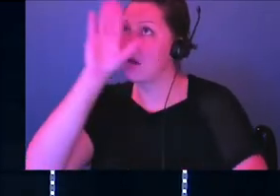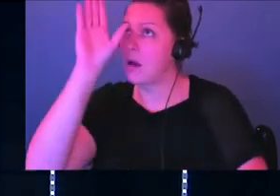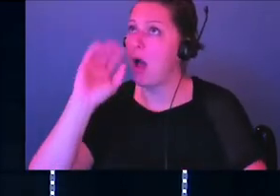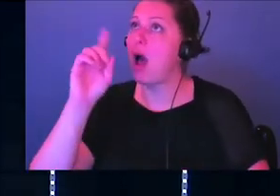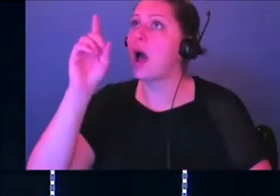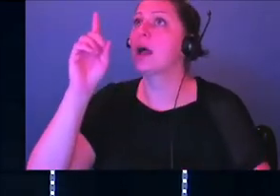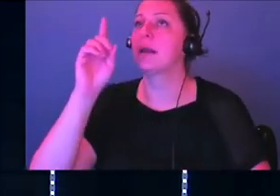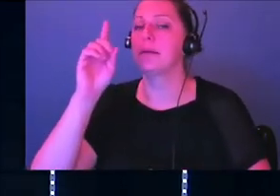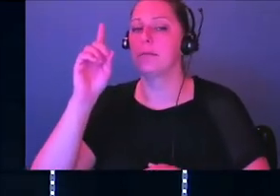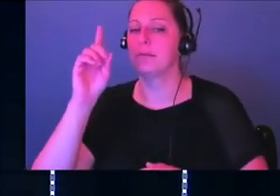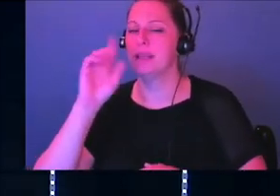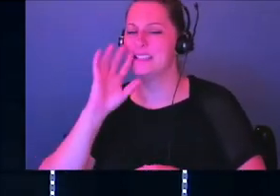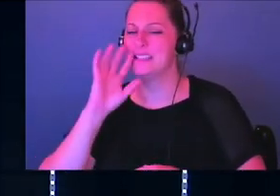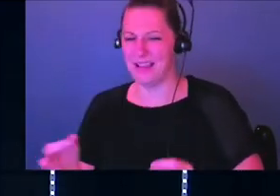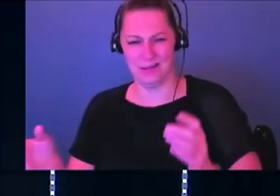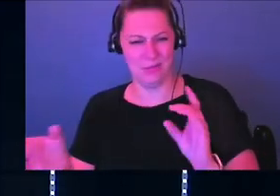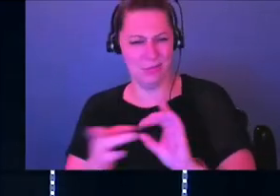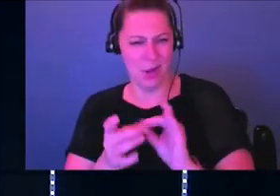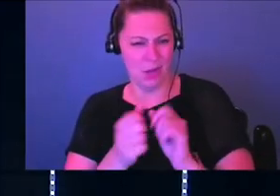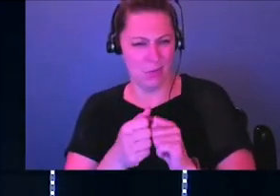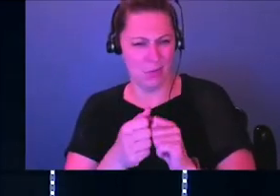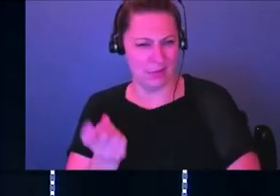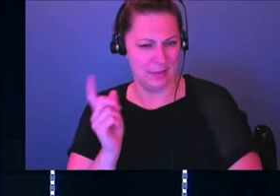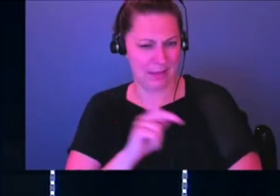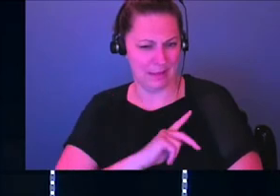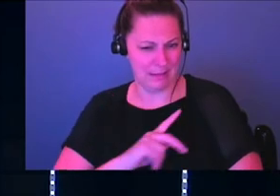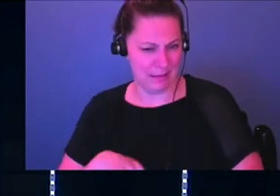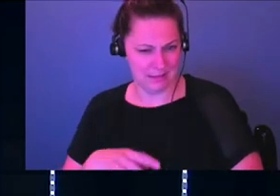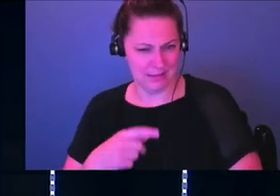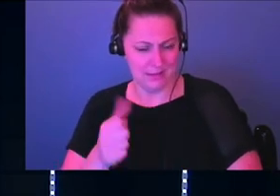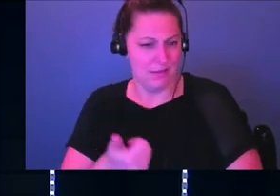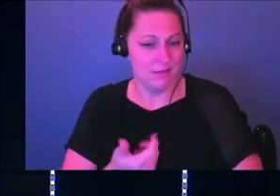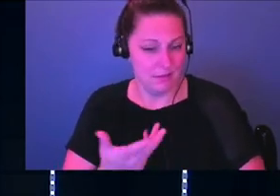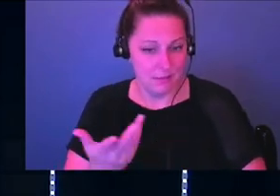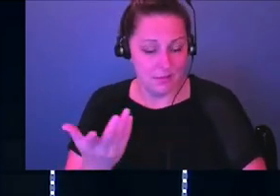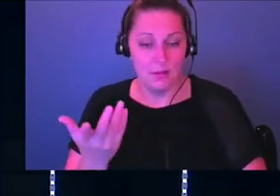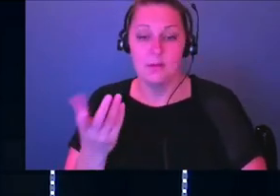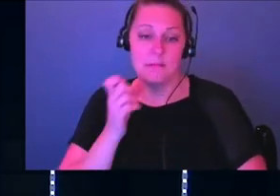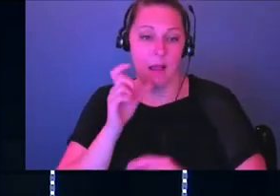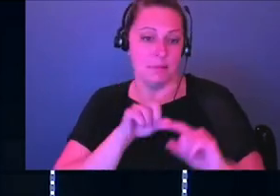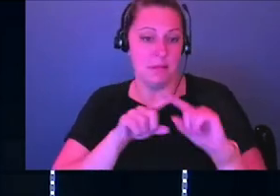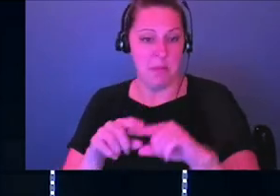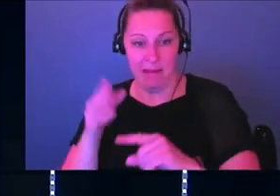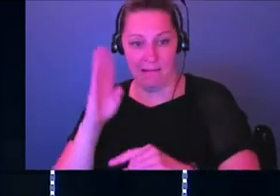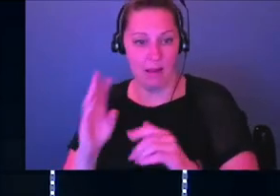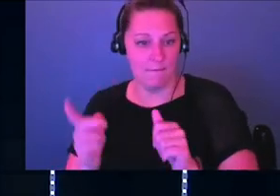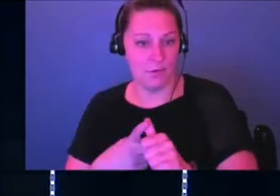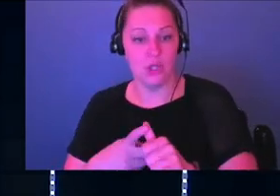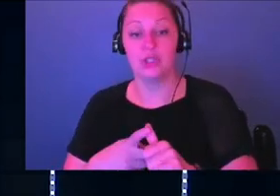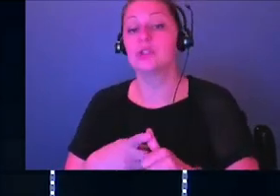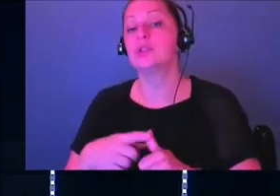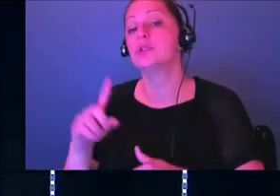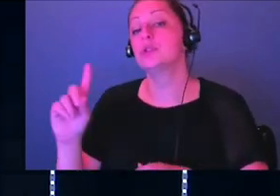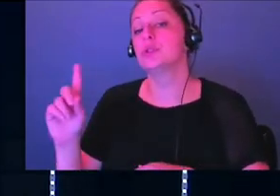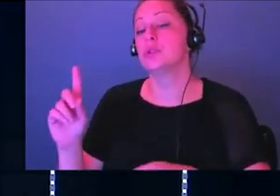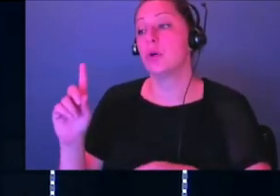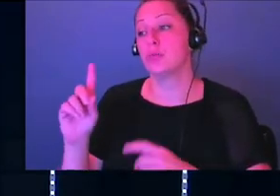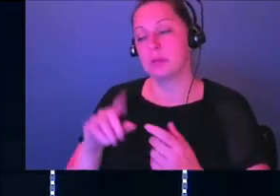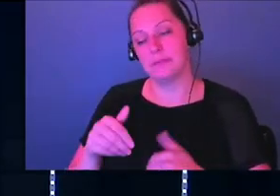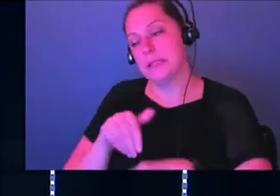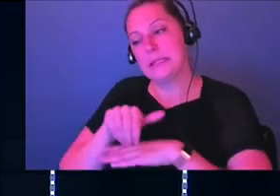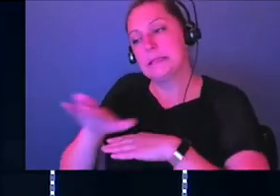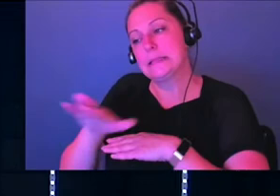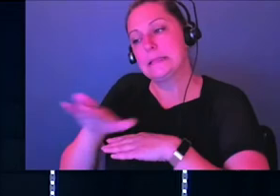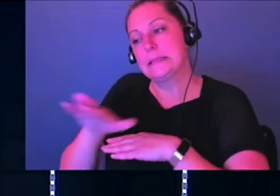partner with the other two kings. But he knows like, yeah, we need to bring God into this. And so he sends the servant to go get Elisha. Elisha shows up and